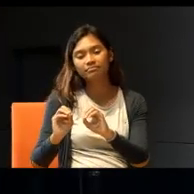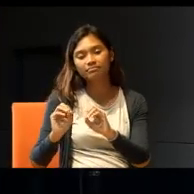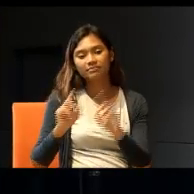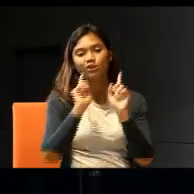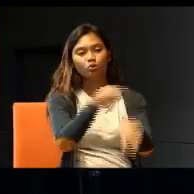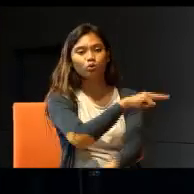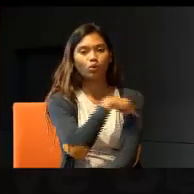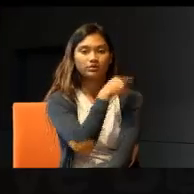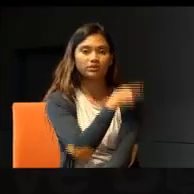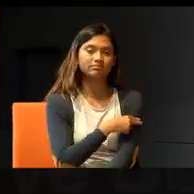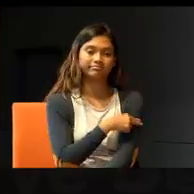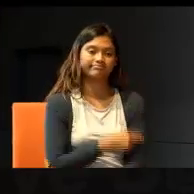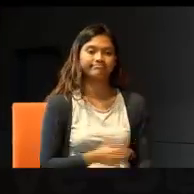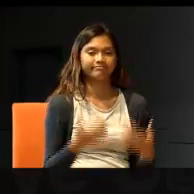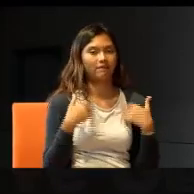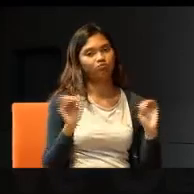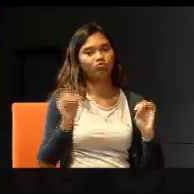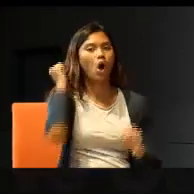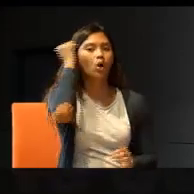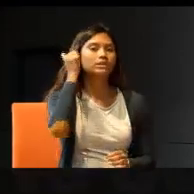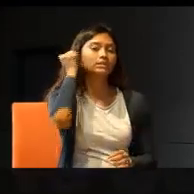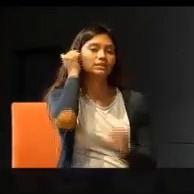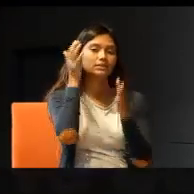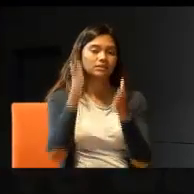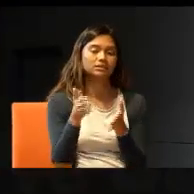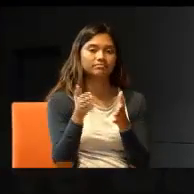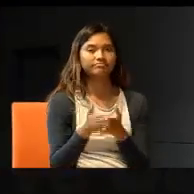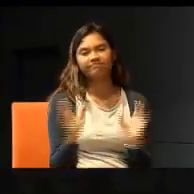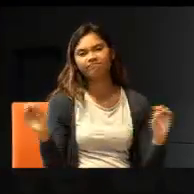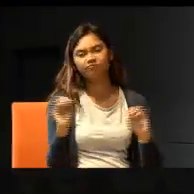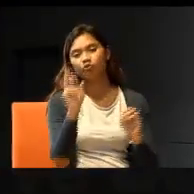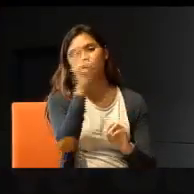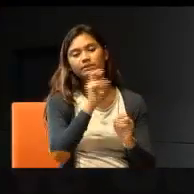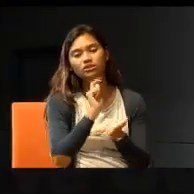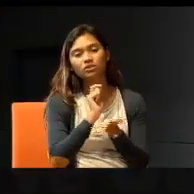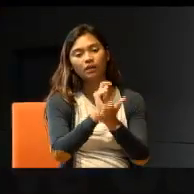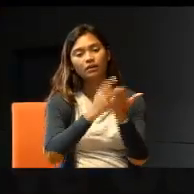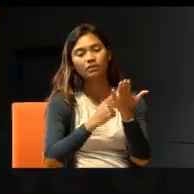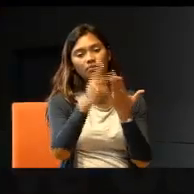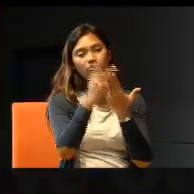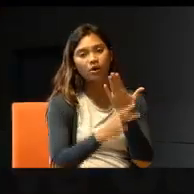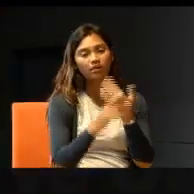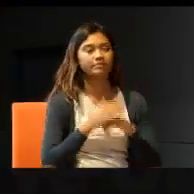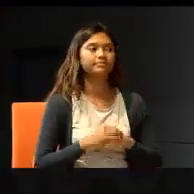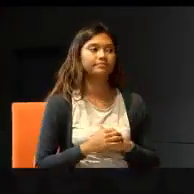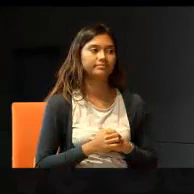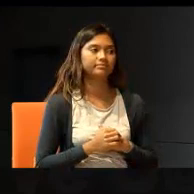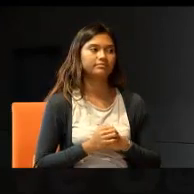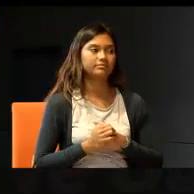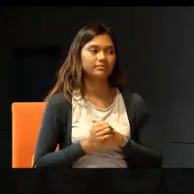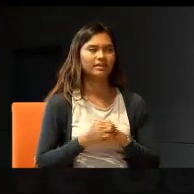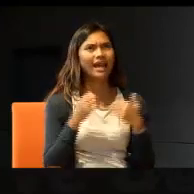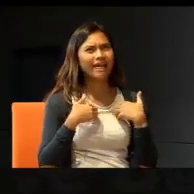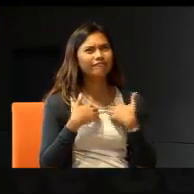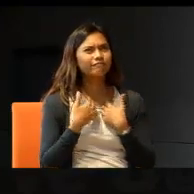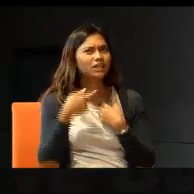there's no, audiologist, there is no, speech therapy programs, there is no, there is hearing aids,